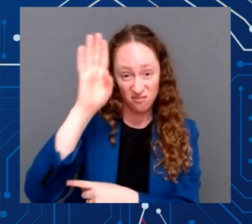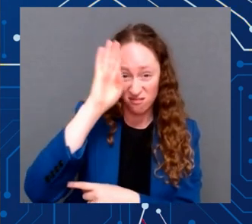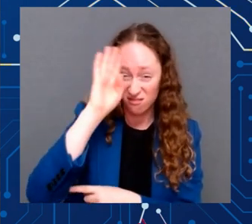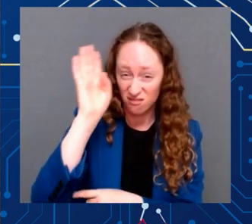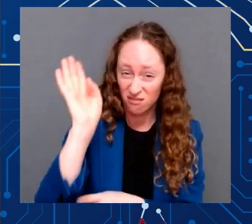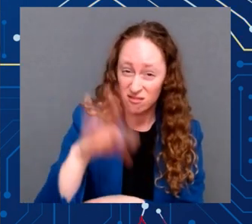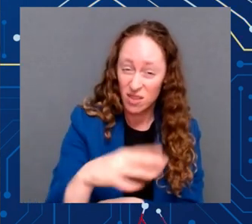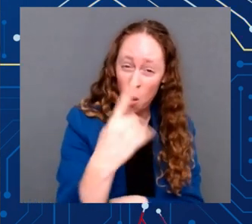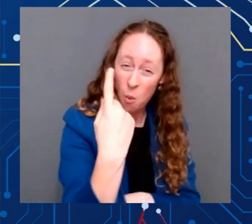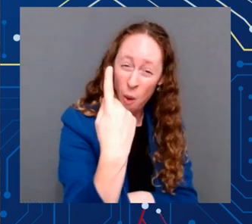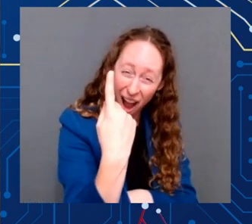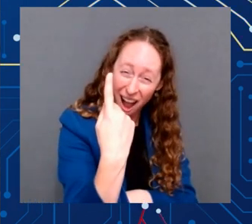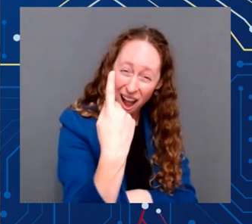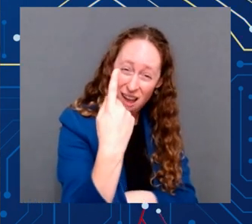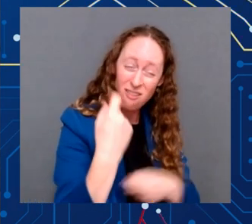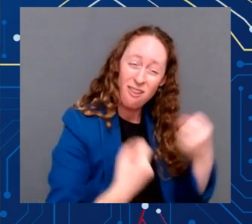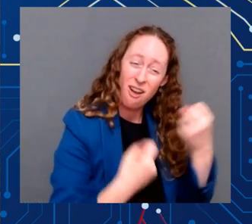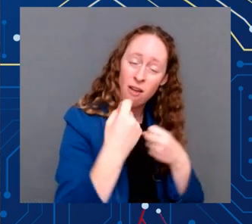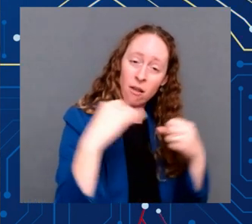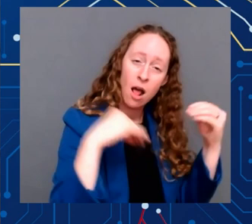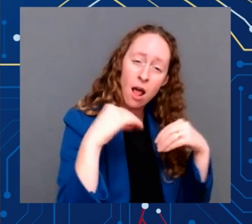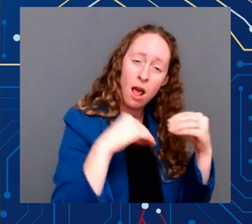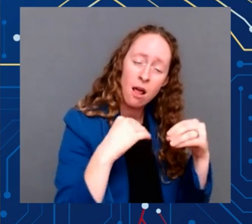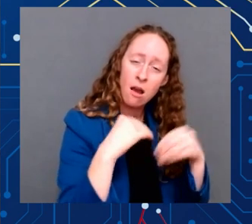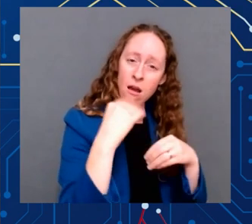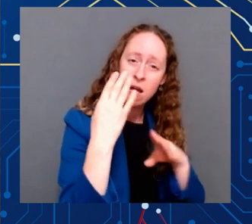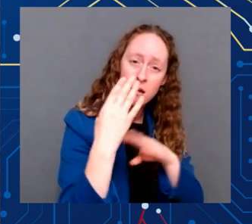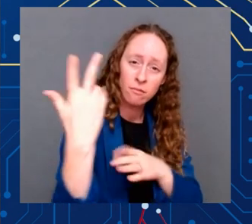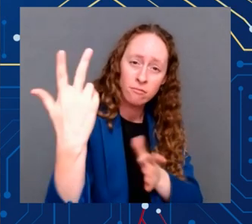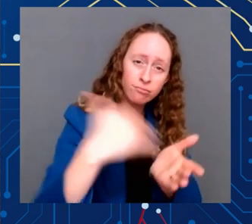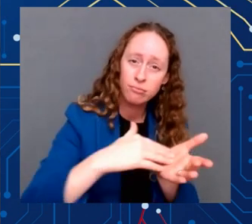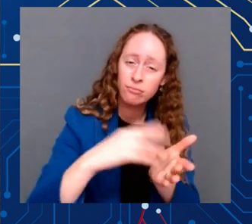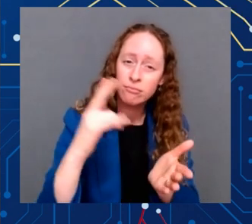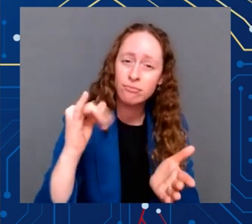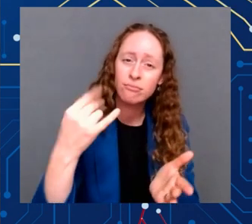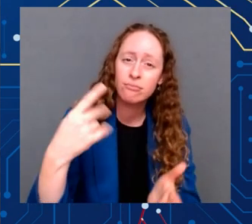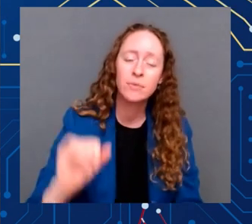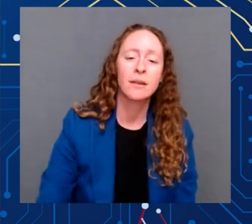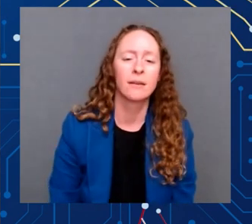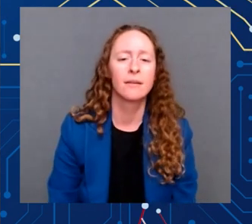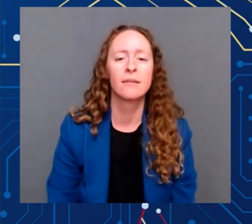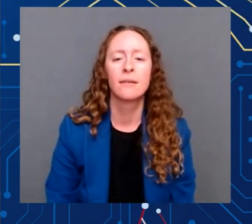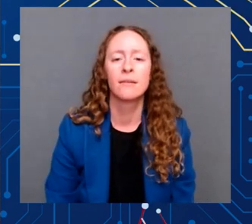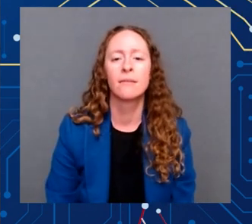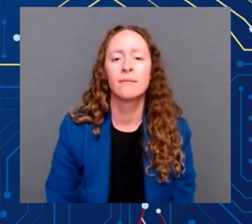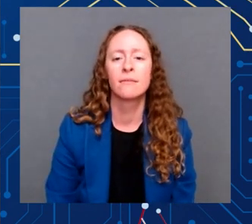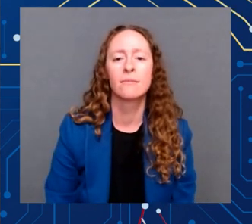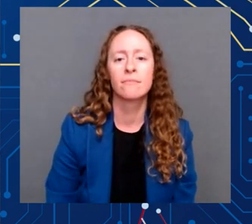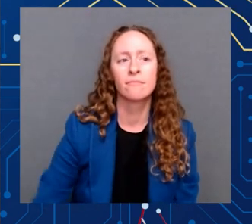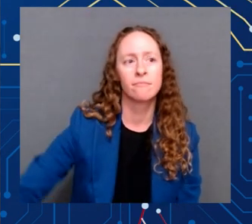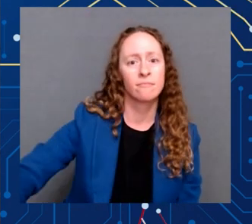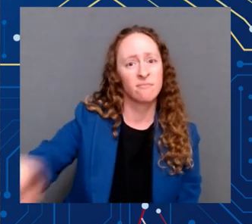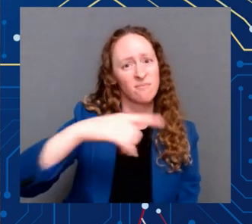vehicle. America invented the semiconductors. They powered NASA's mission to the Moon.